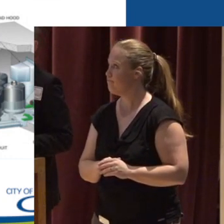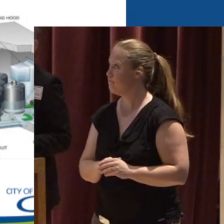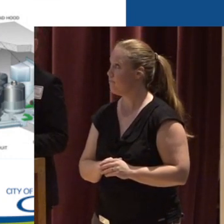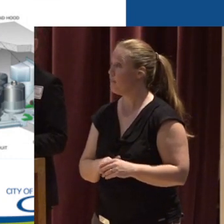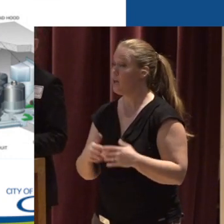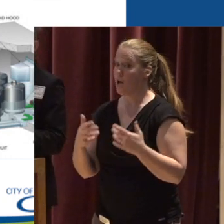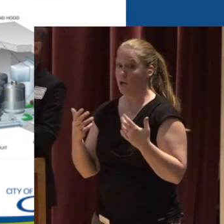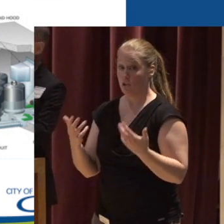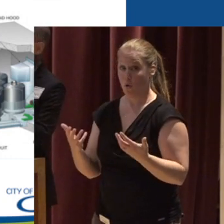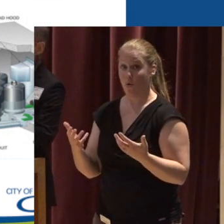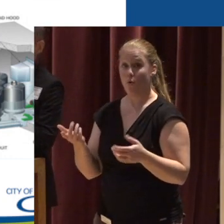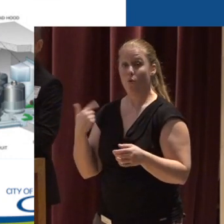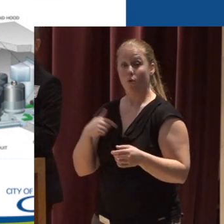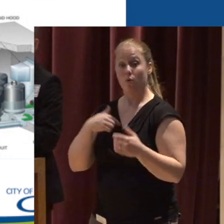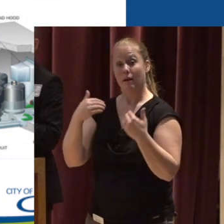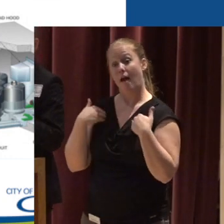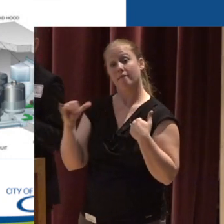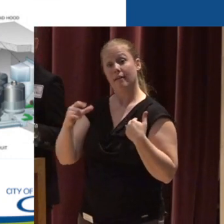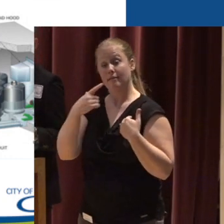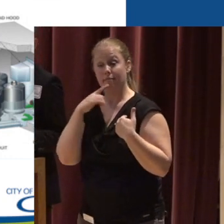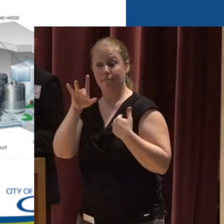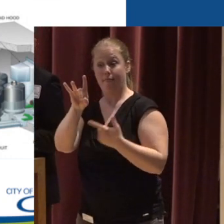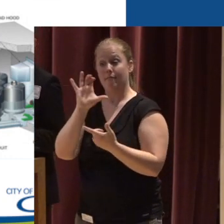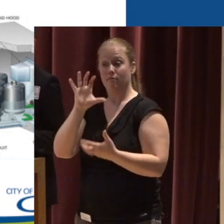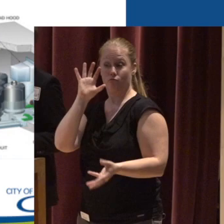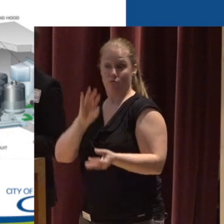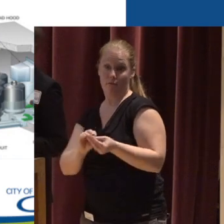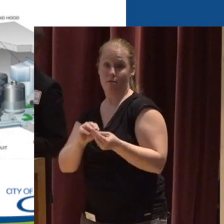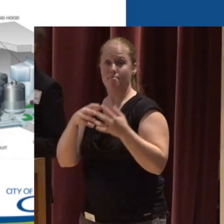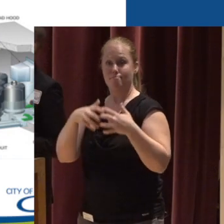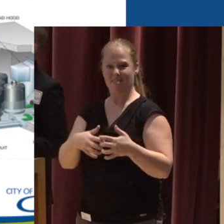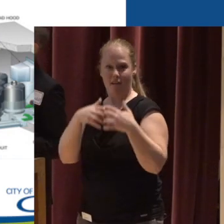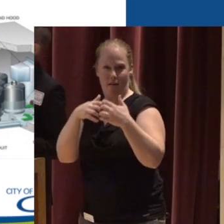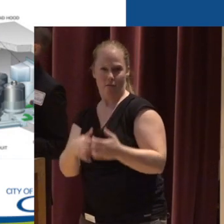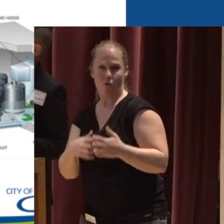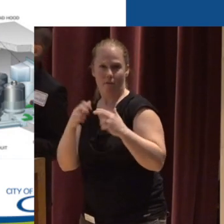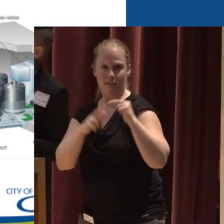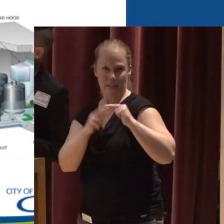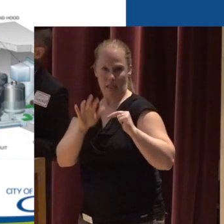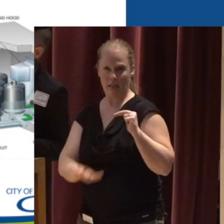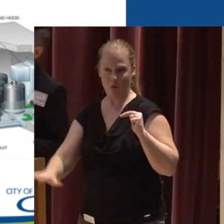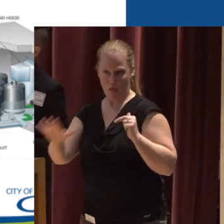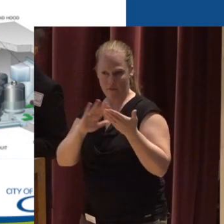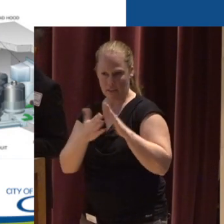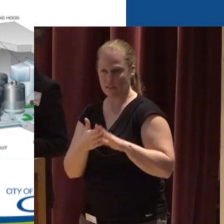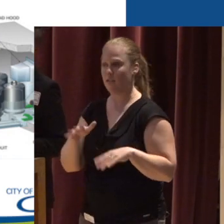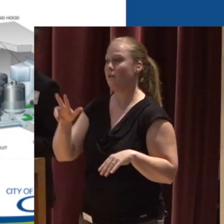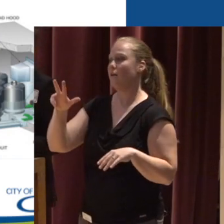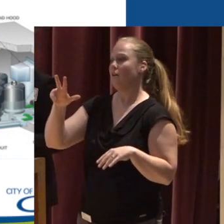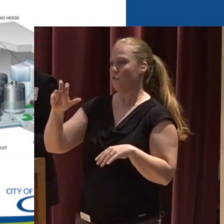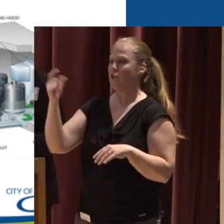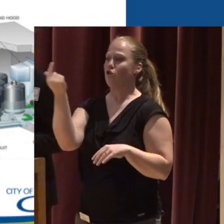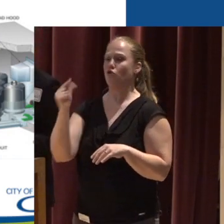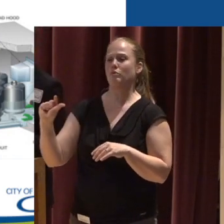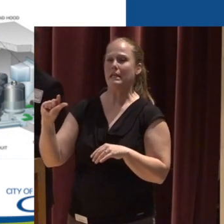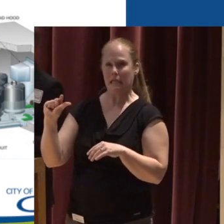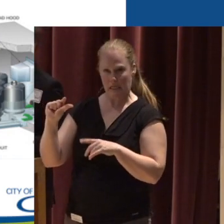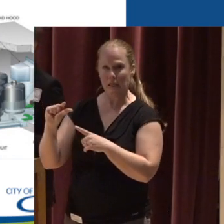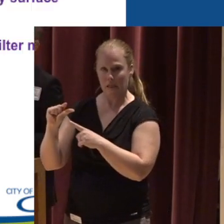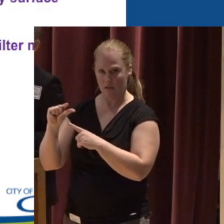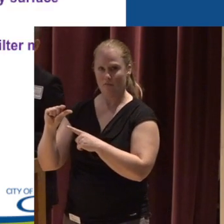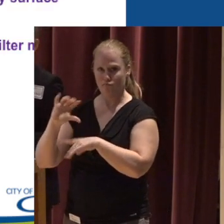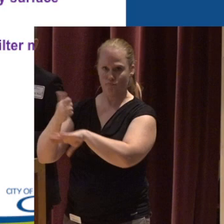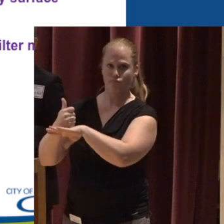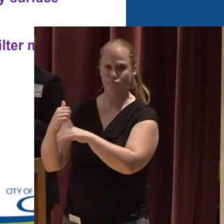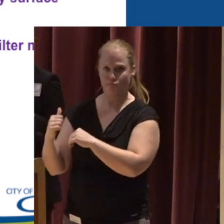So kind of we've got Like I said 800 of those kinds of mechanical facilities around the city And roughly 300 of the green stormwater infrastructure